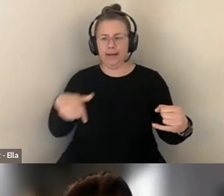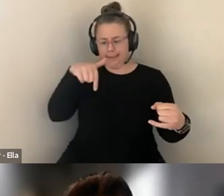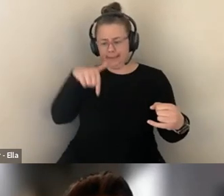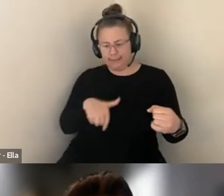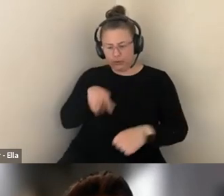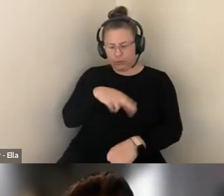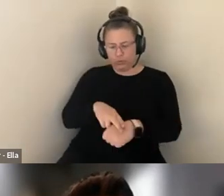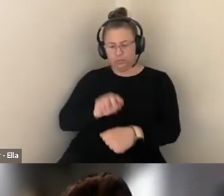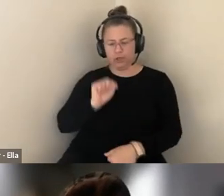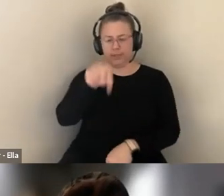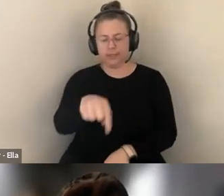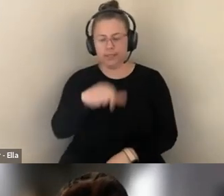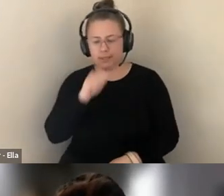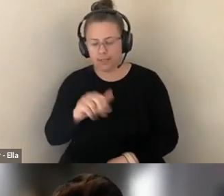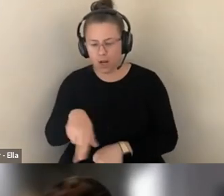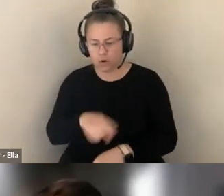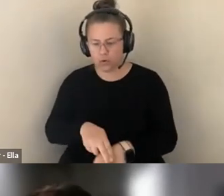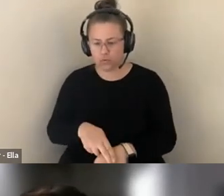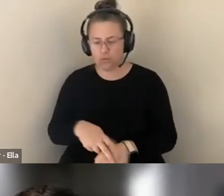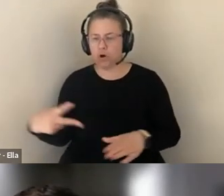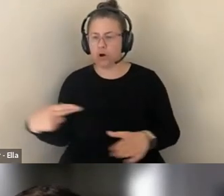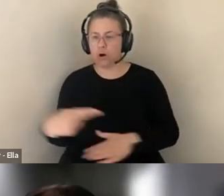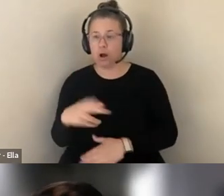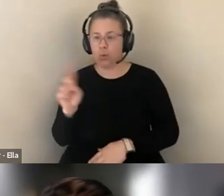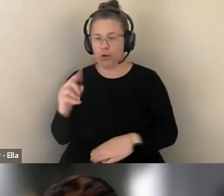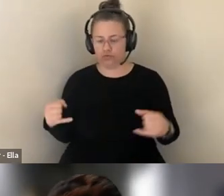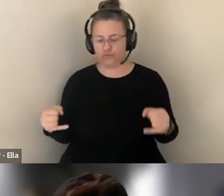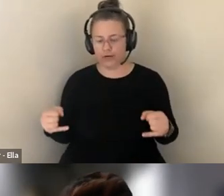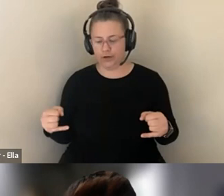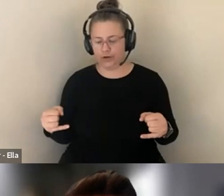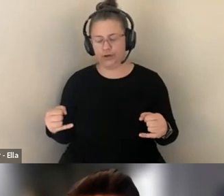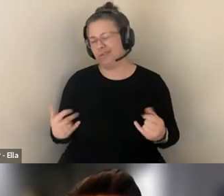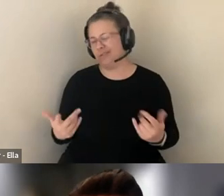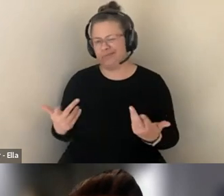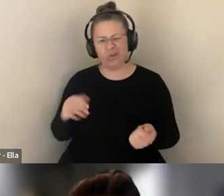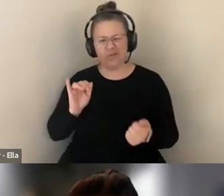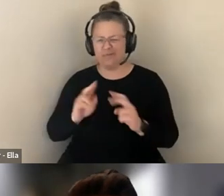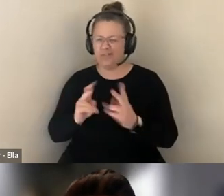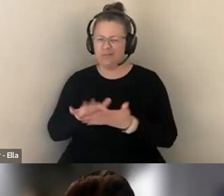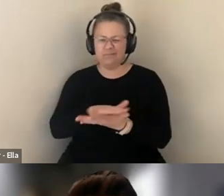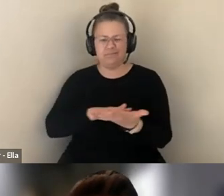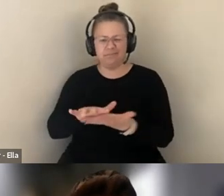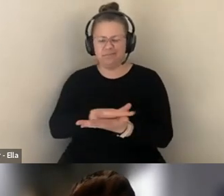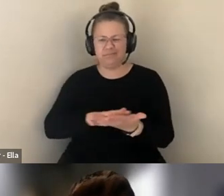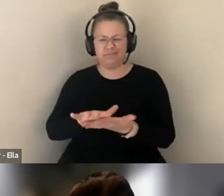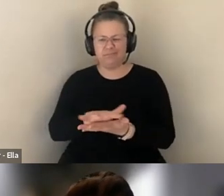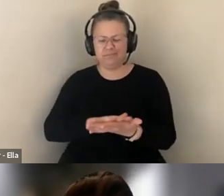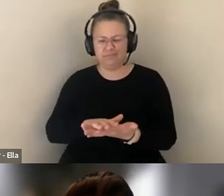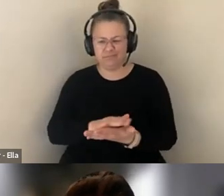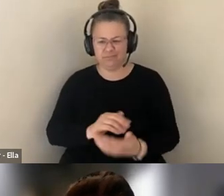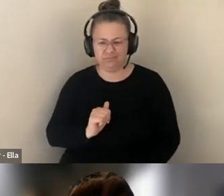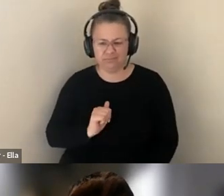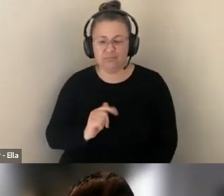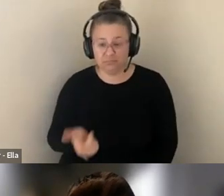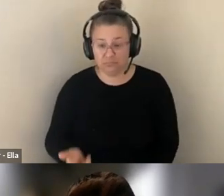AND WORK FROM. YEAH, AND I THINK WHEN WE THINK ABOUT LANGUAGE, TOO, FROM THE PERSPECTIVE OF DISABILITY